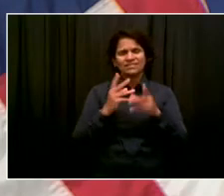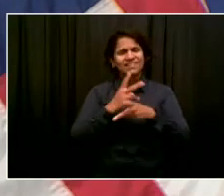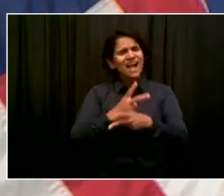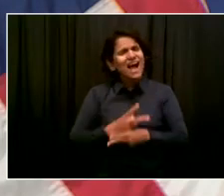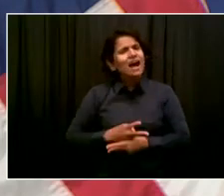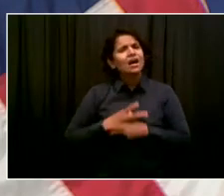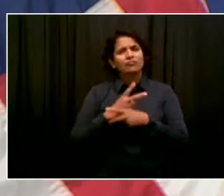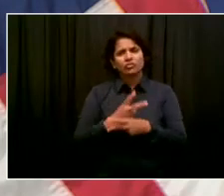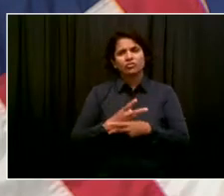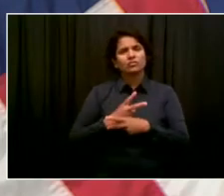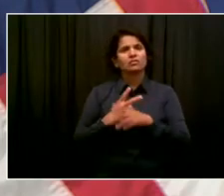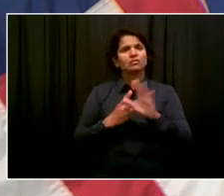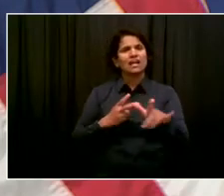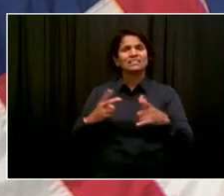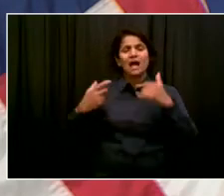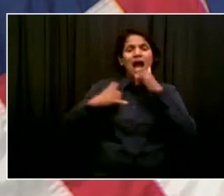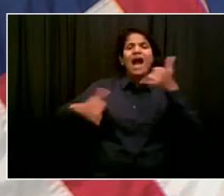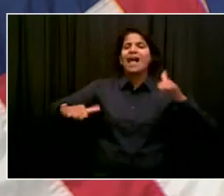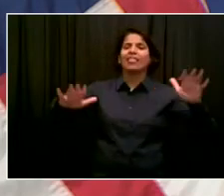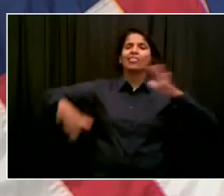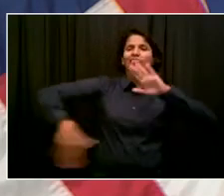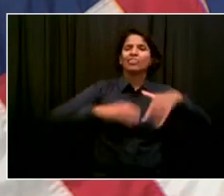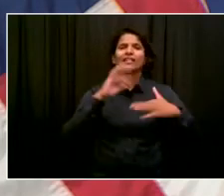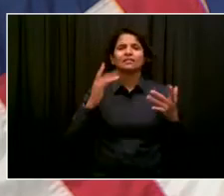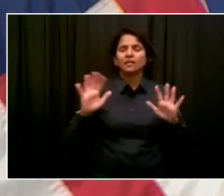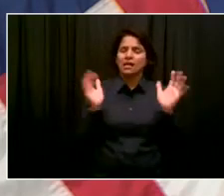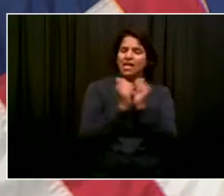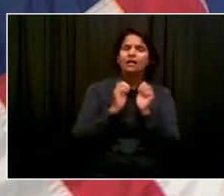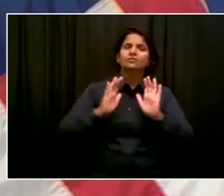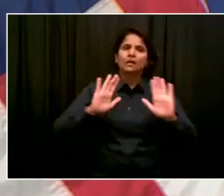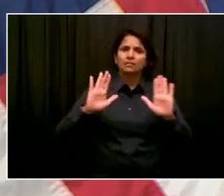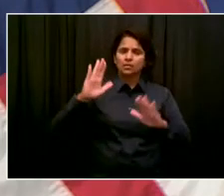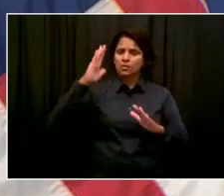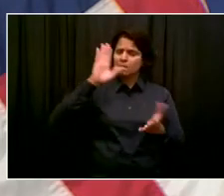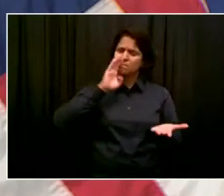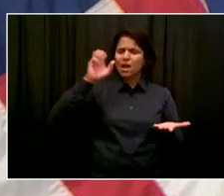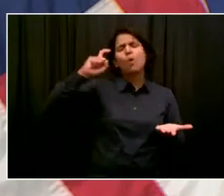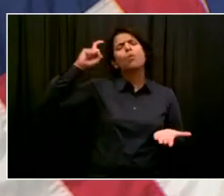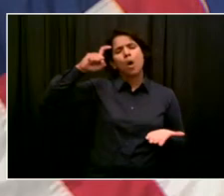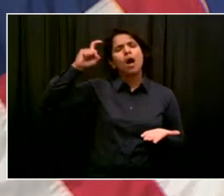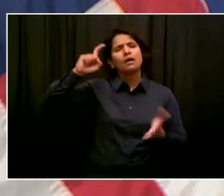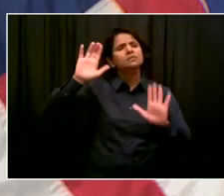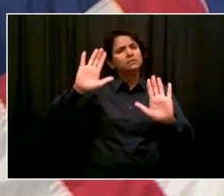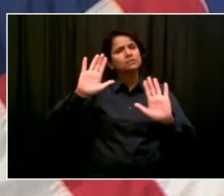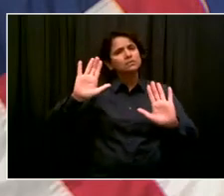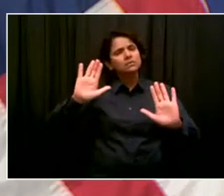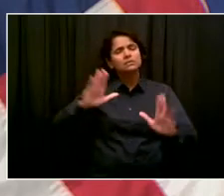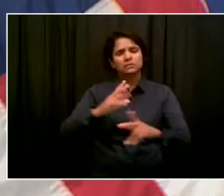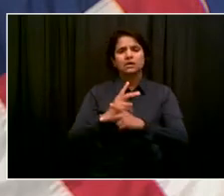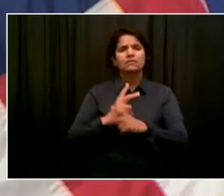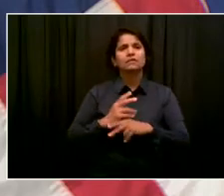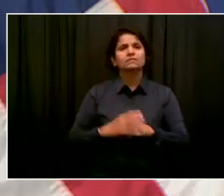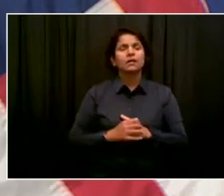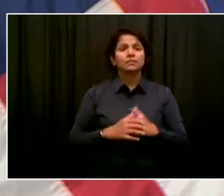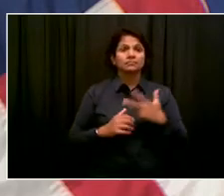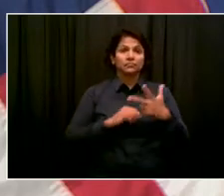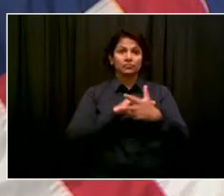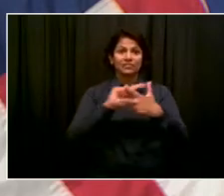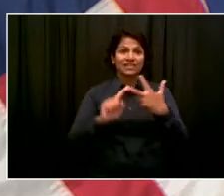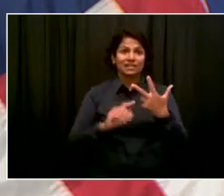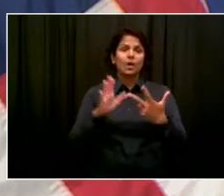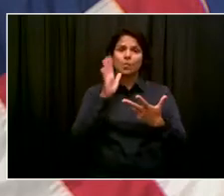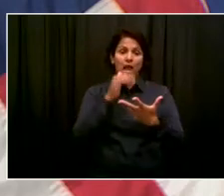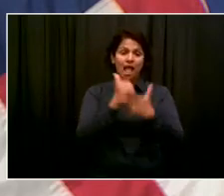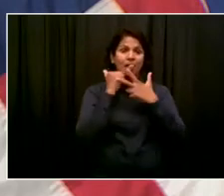third actions described. They are and have been a vital part of our defense against the virus. And the vaccines